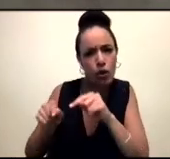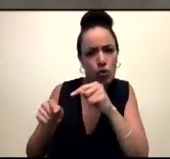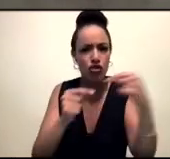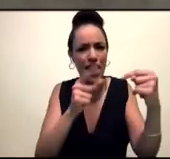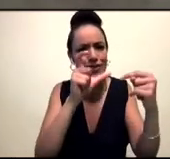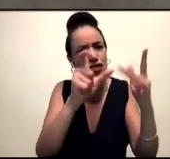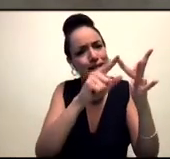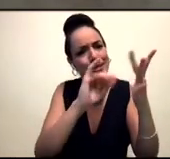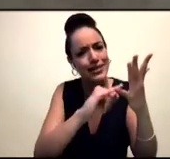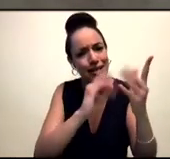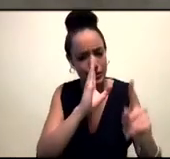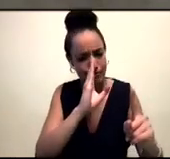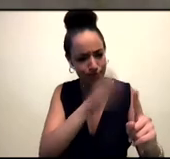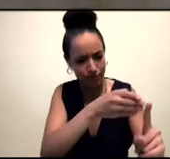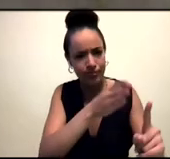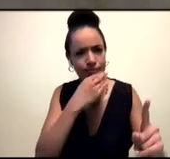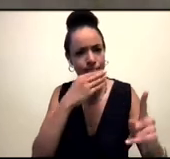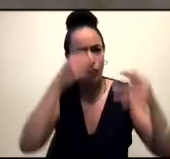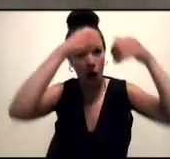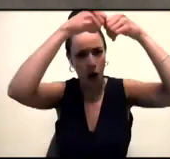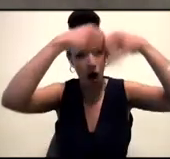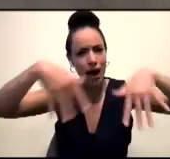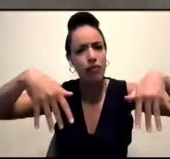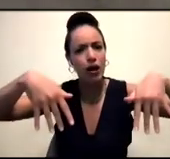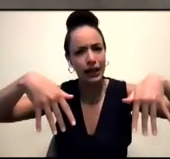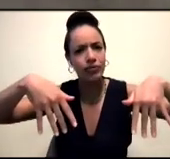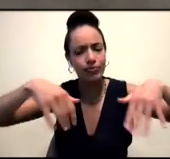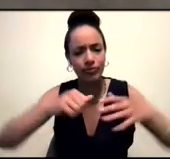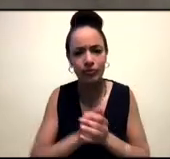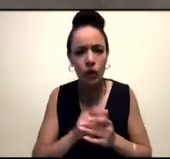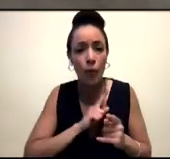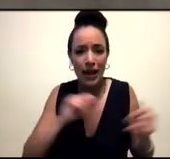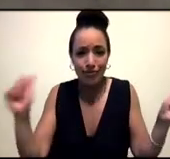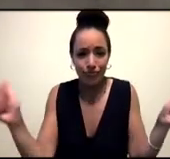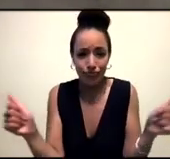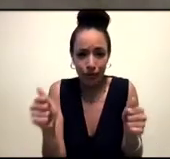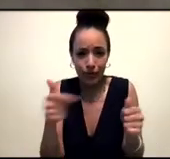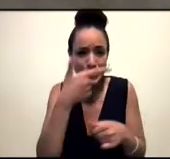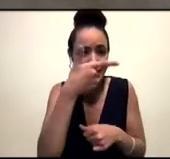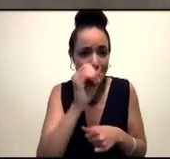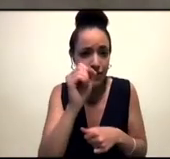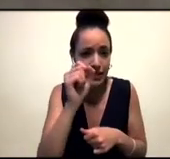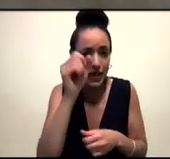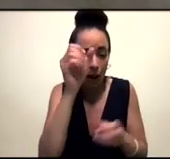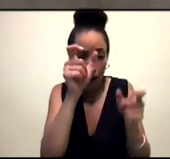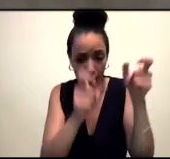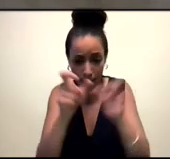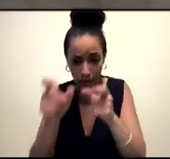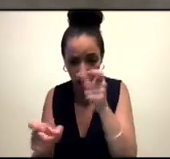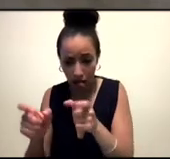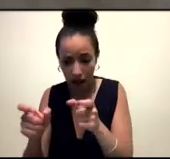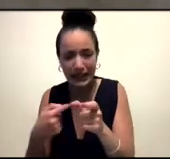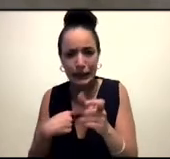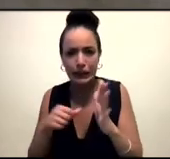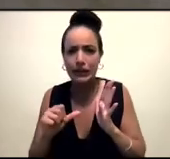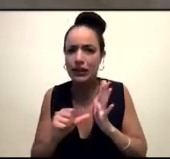folks that should be included, like, you limiting things to 70. And defining things was a difficult process for me,